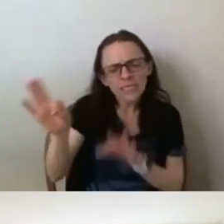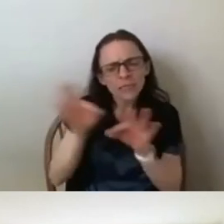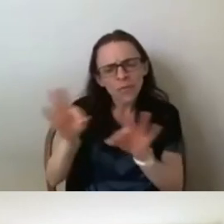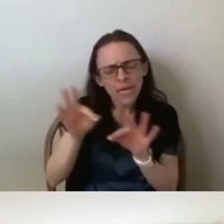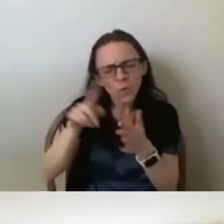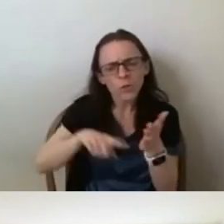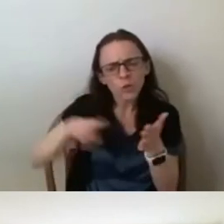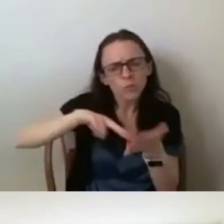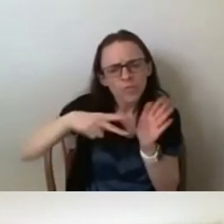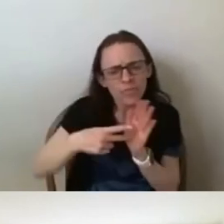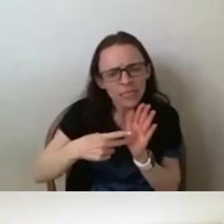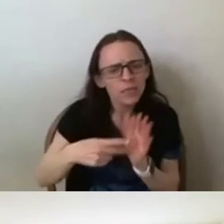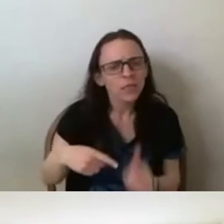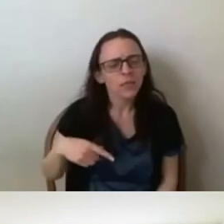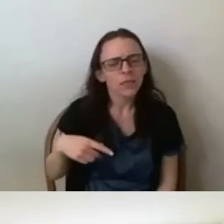Karen?